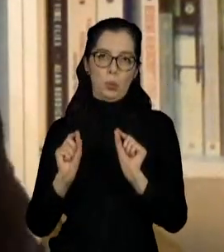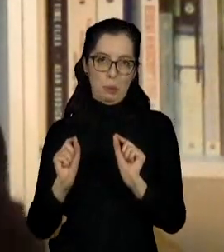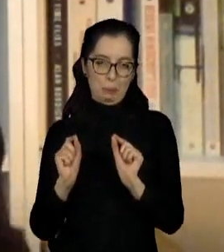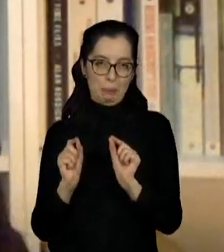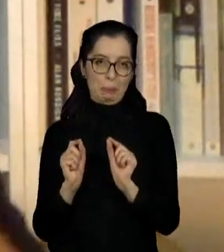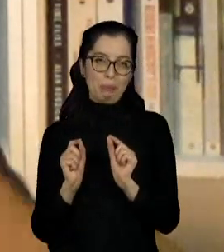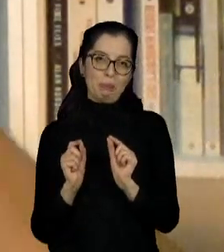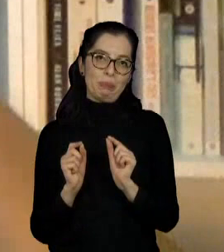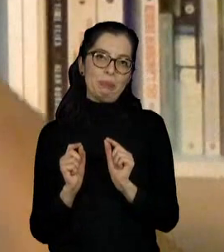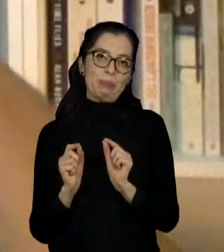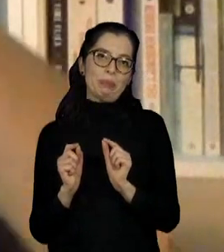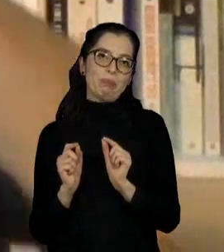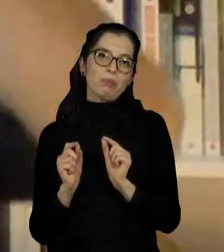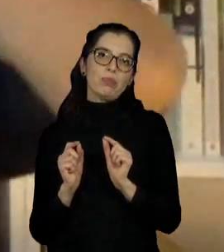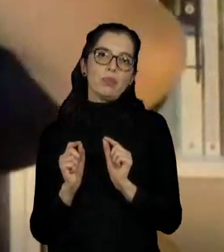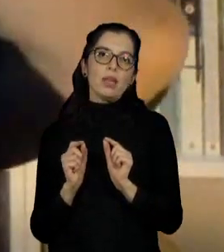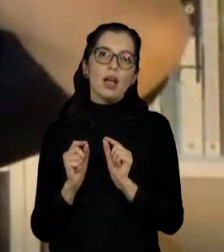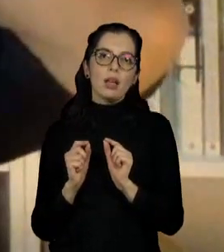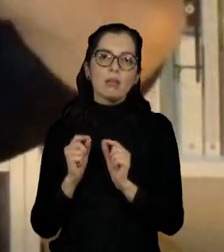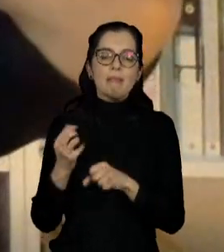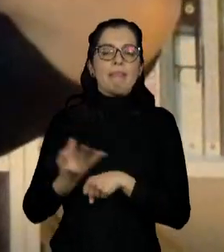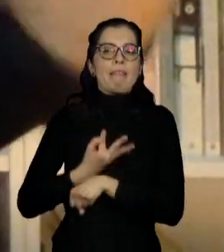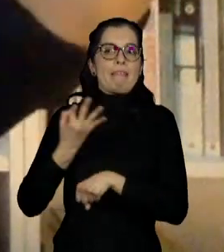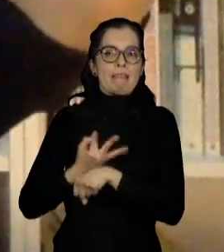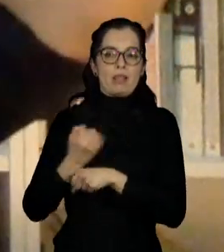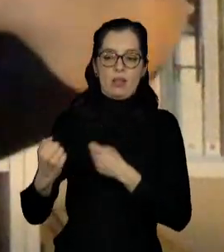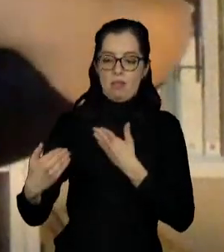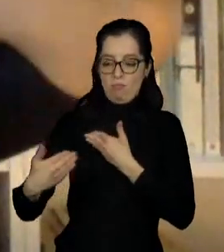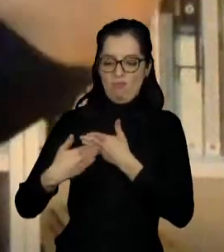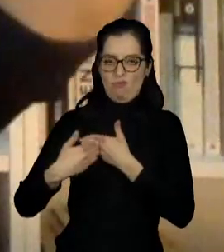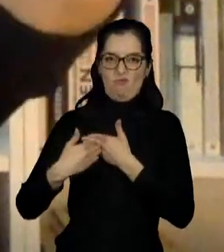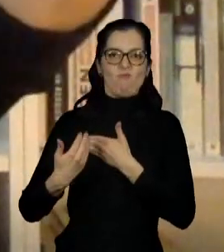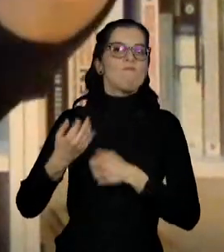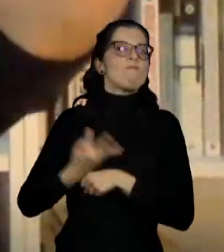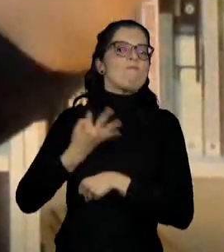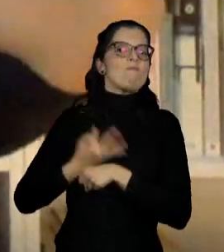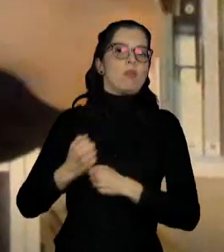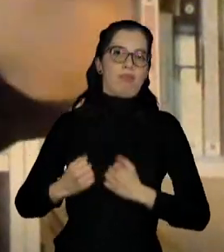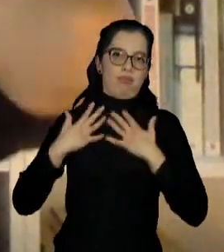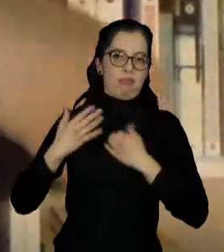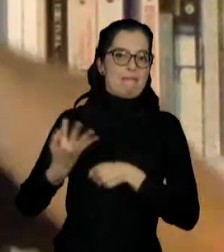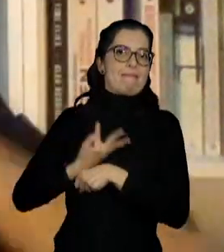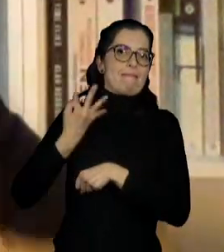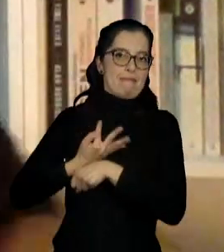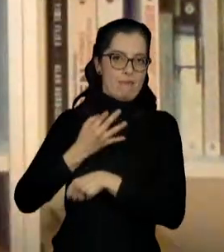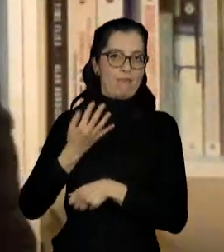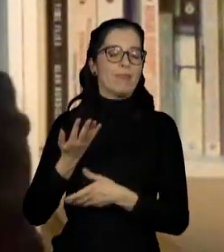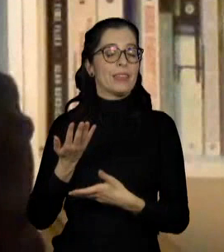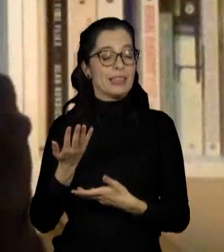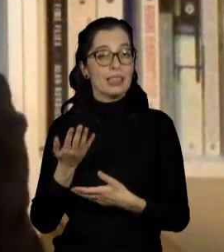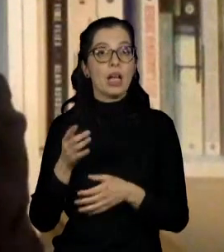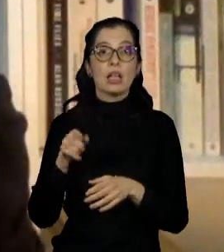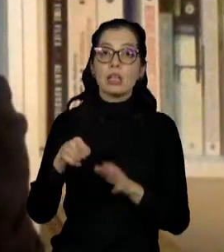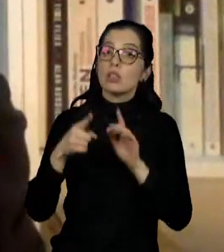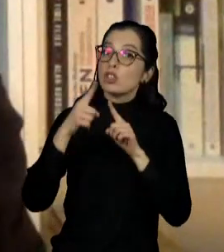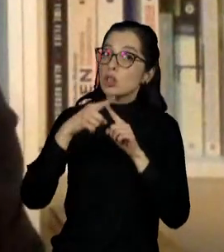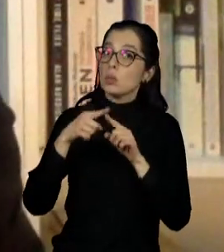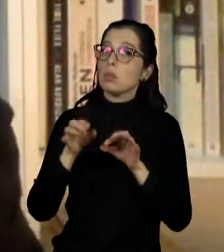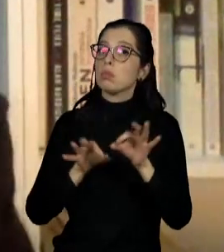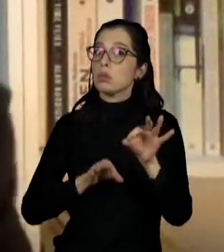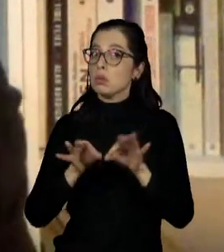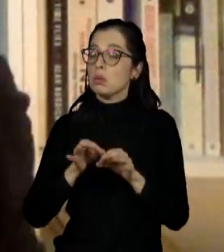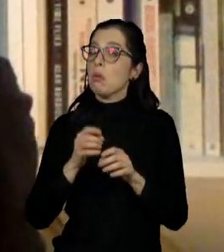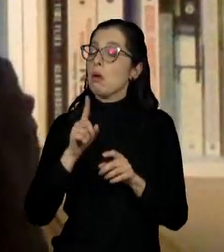relationship between our capacity to be resistant to viral infections. So these kinds of projects